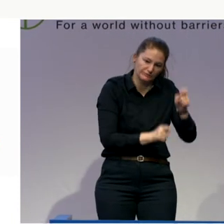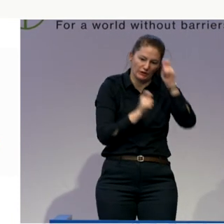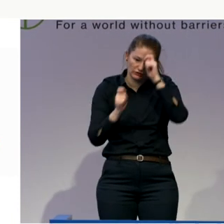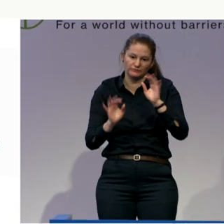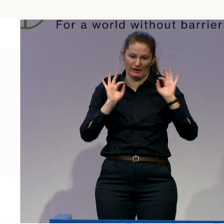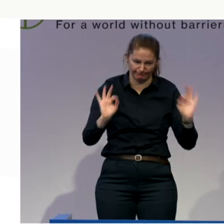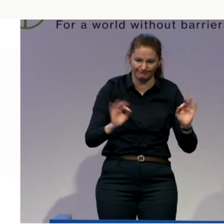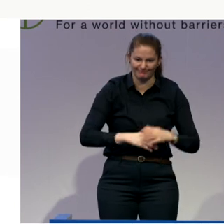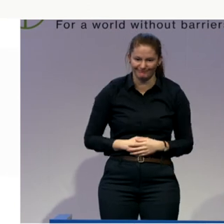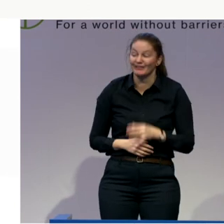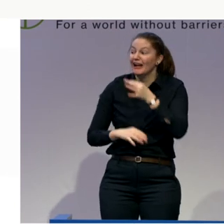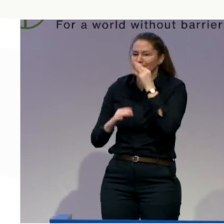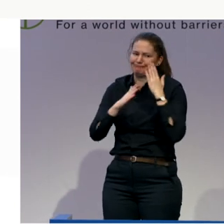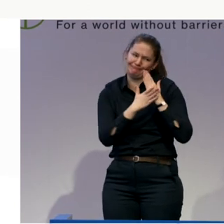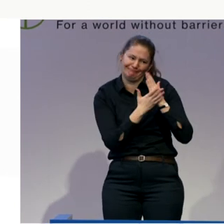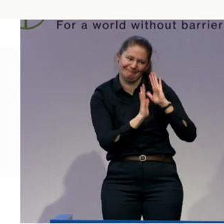Tom.